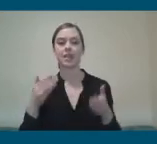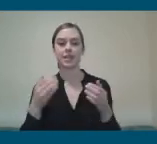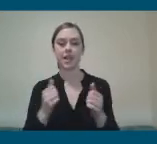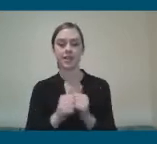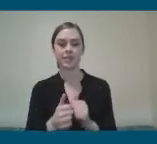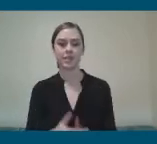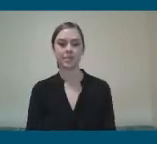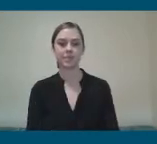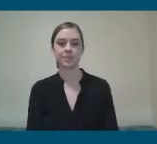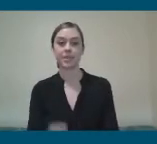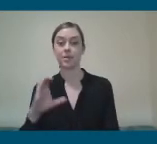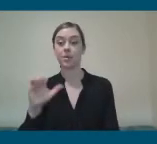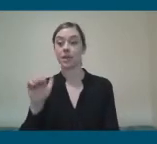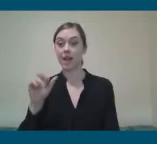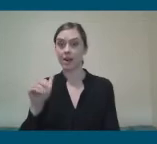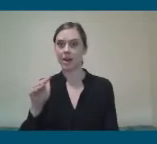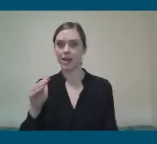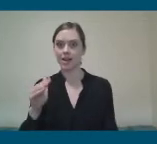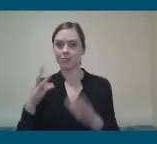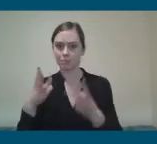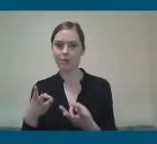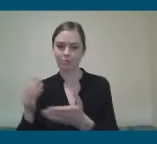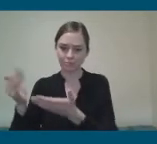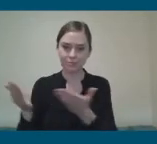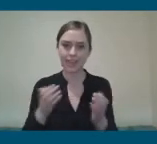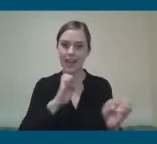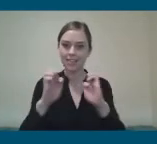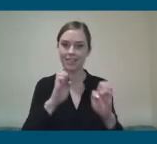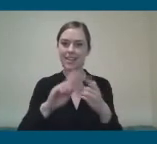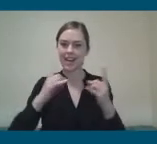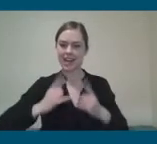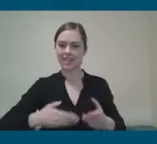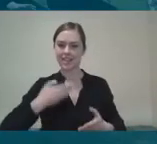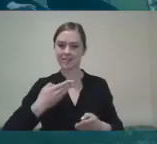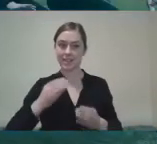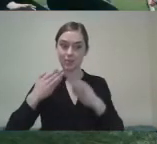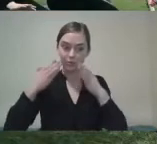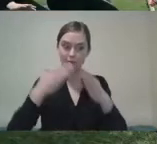committed to bringing exercise and healthy living directly to people with disabilities.